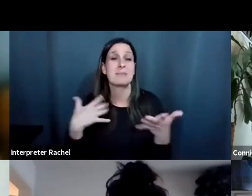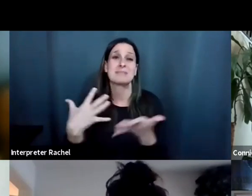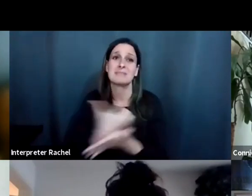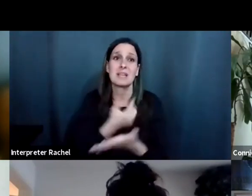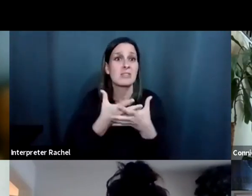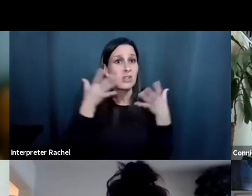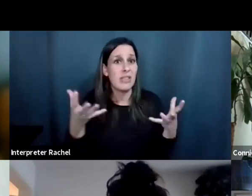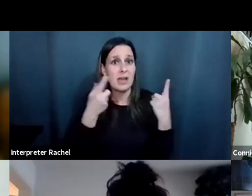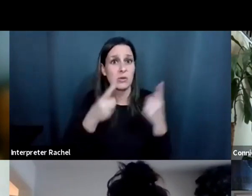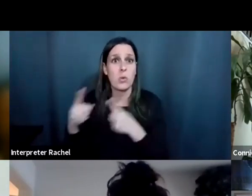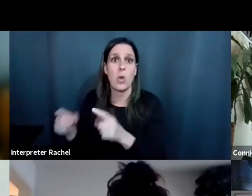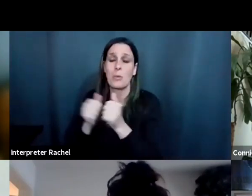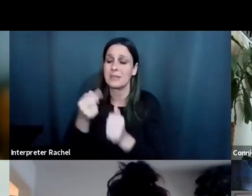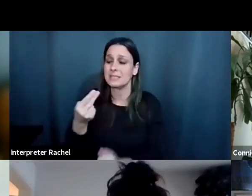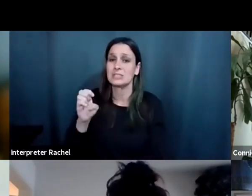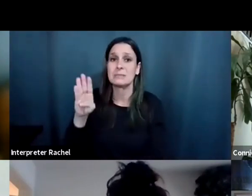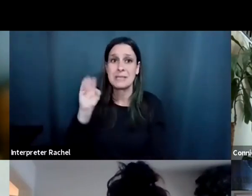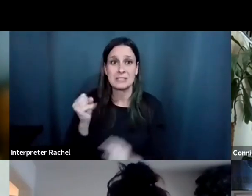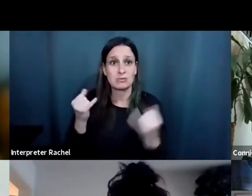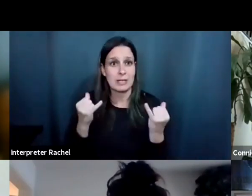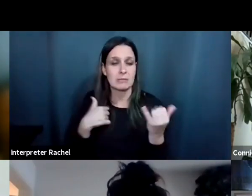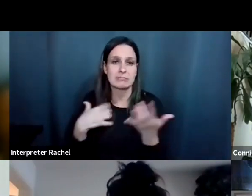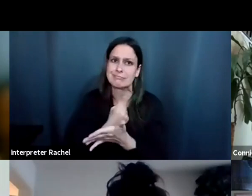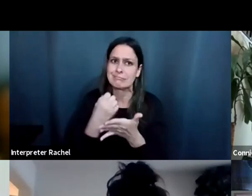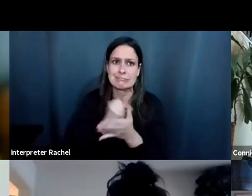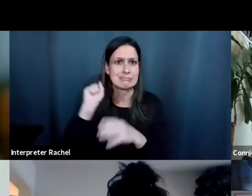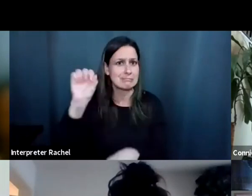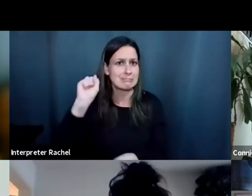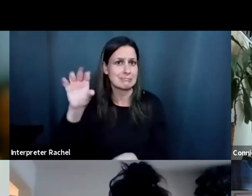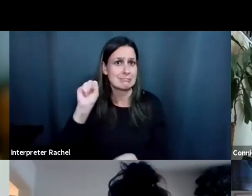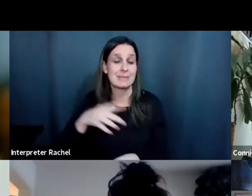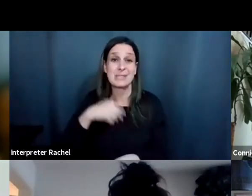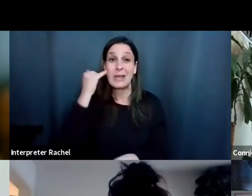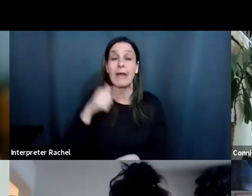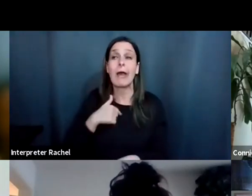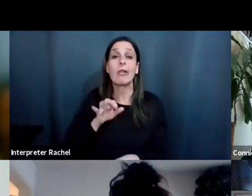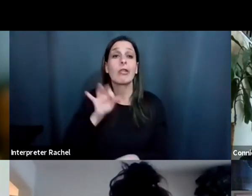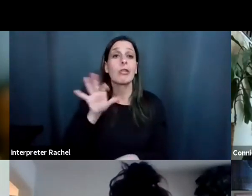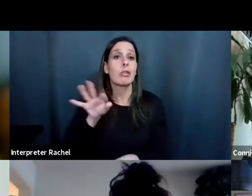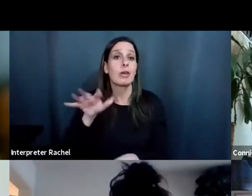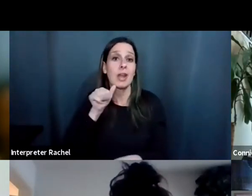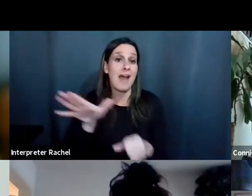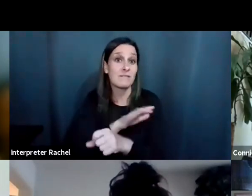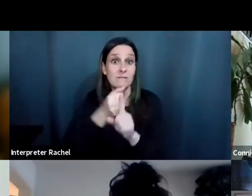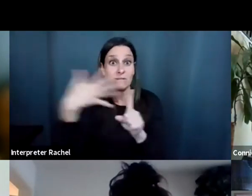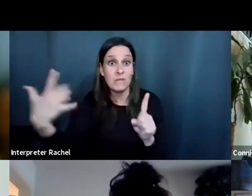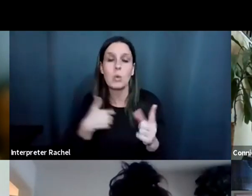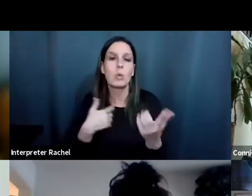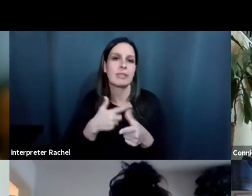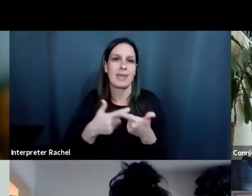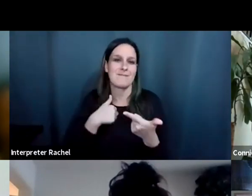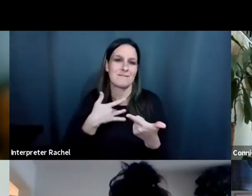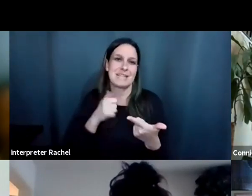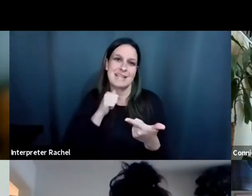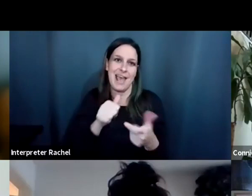going on with home and community-based services right now. So I think I would be doing you a disservice if I didn't let you know as